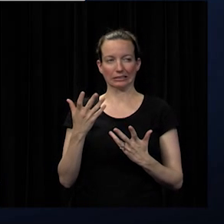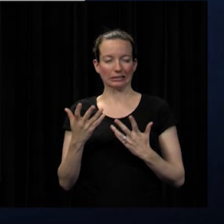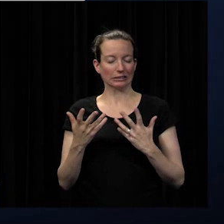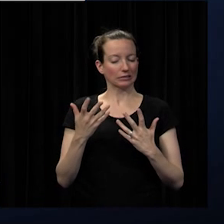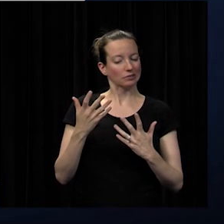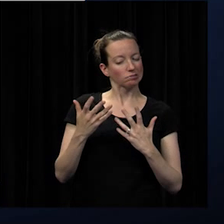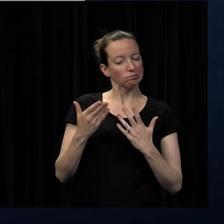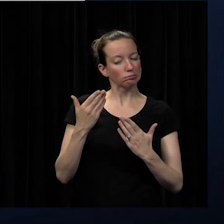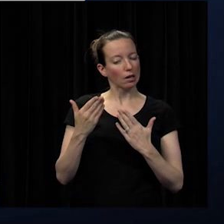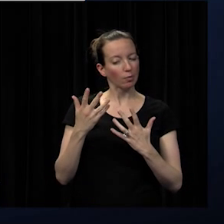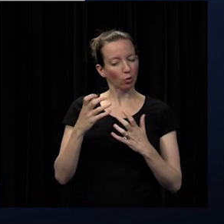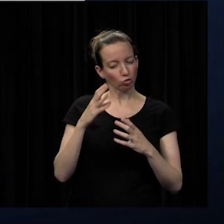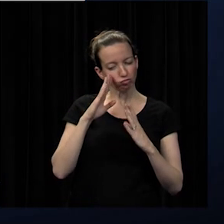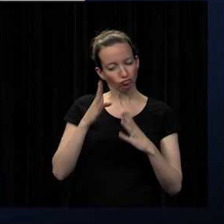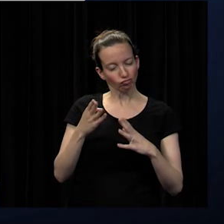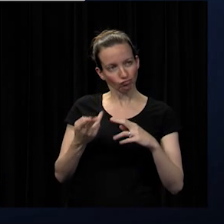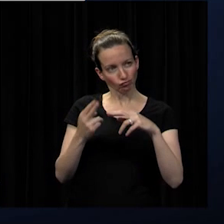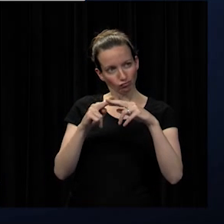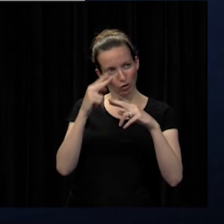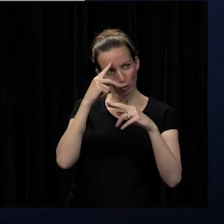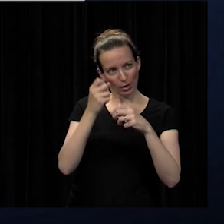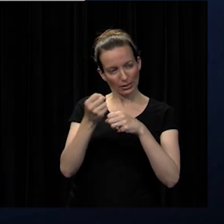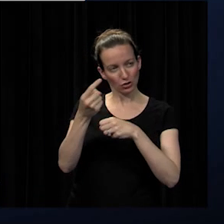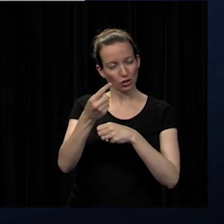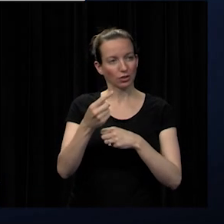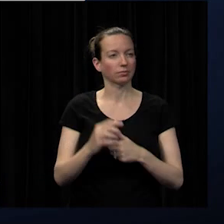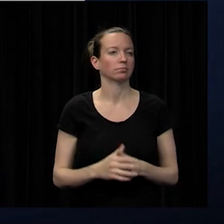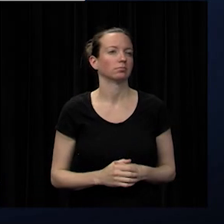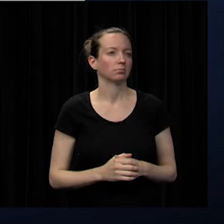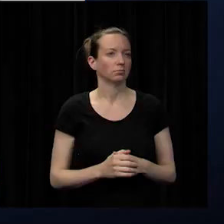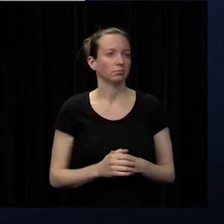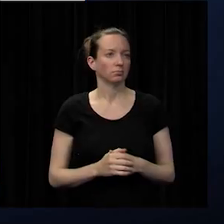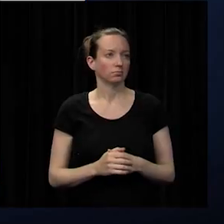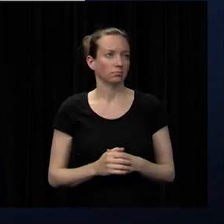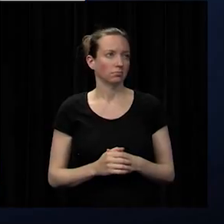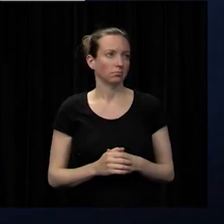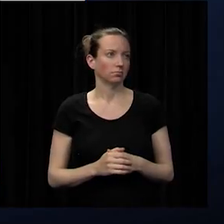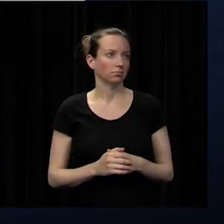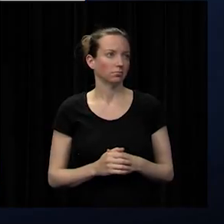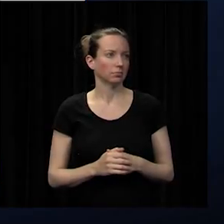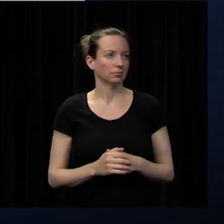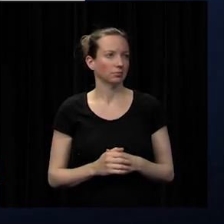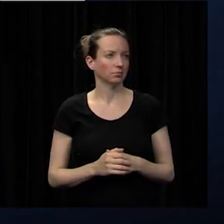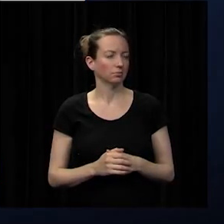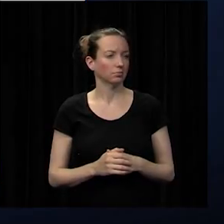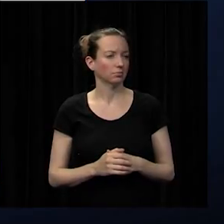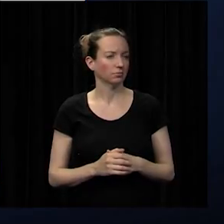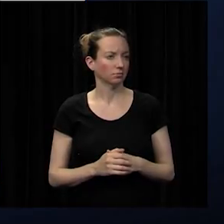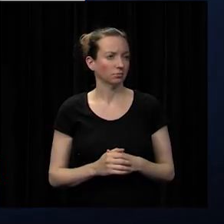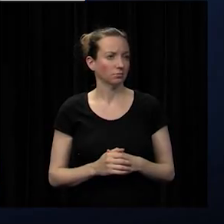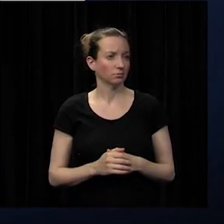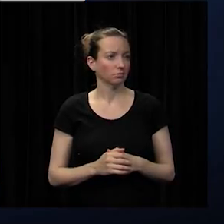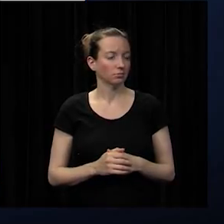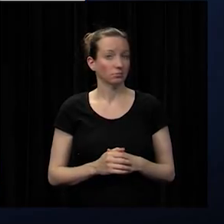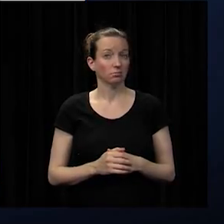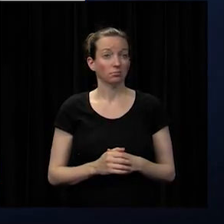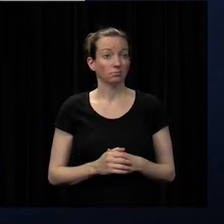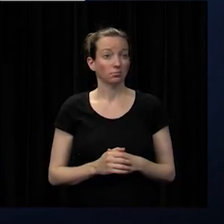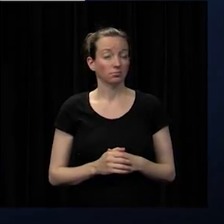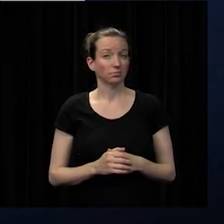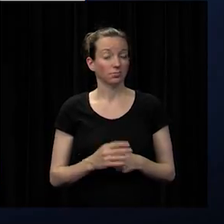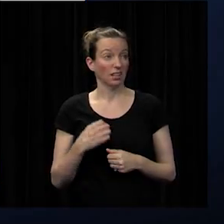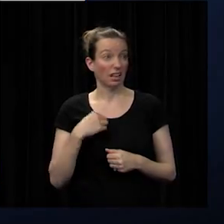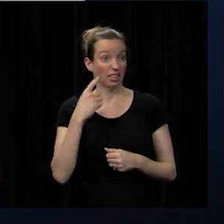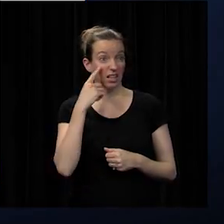concentrate on for the coming school year so again all those areas were looked at you know i think this is probably to me one of the most